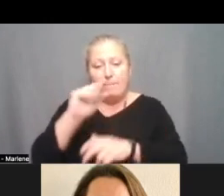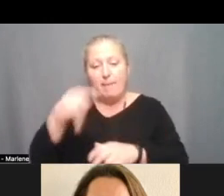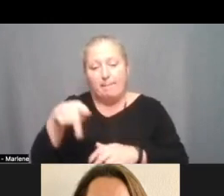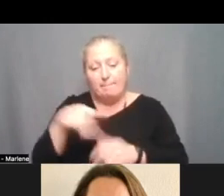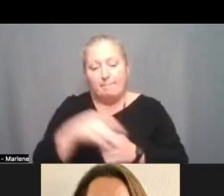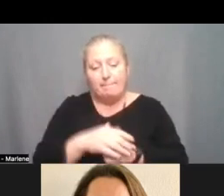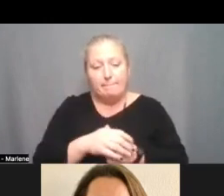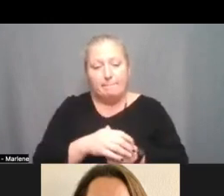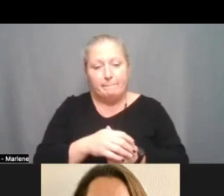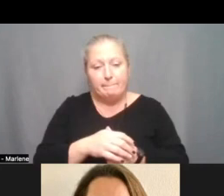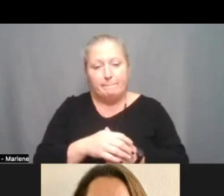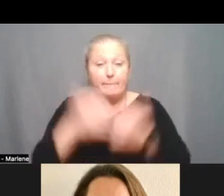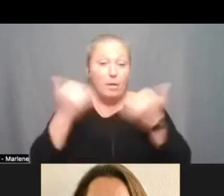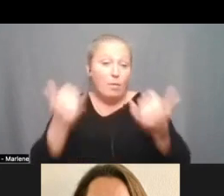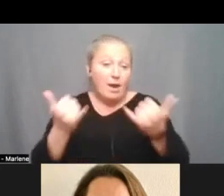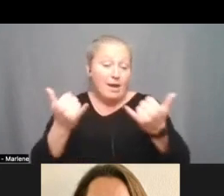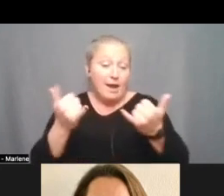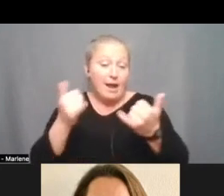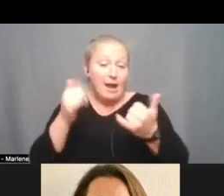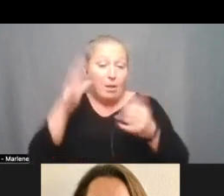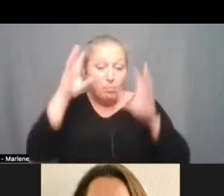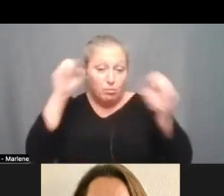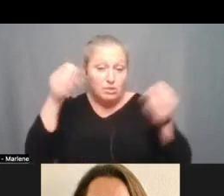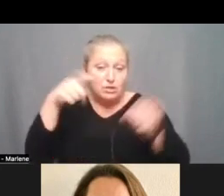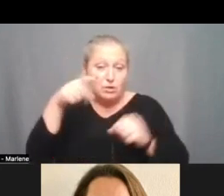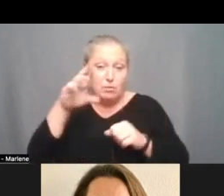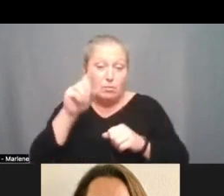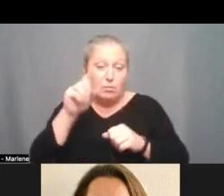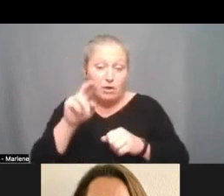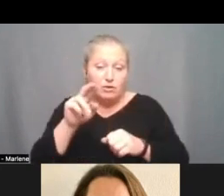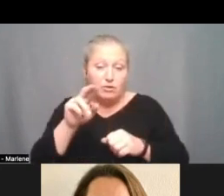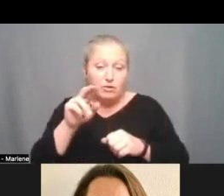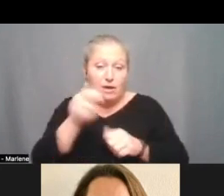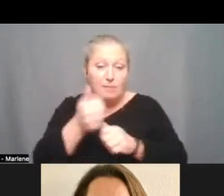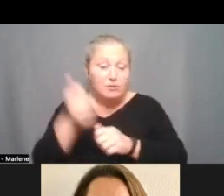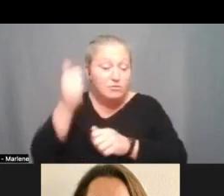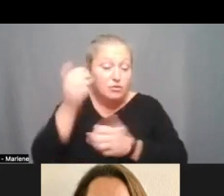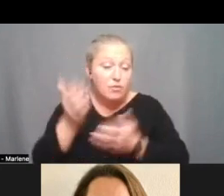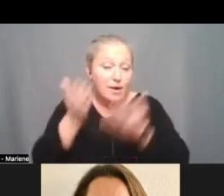So at this time, President proctor administration recommends that the board.